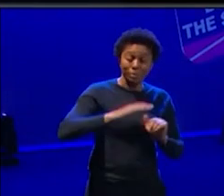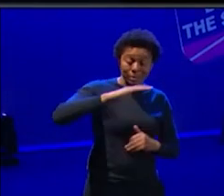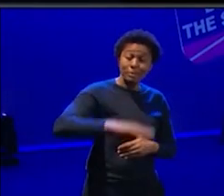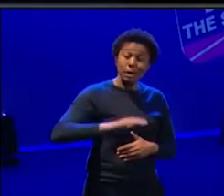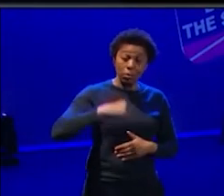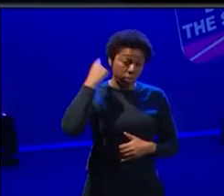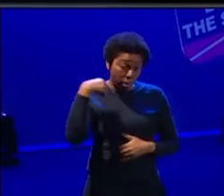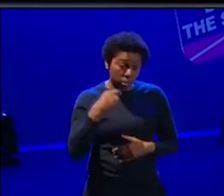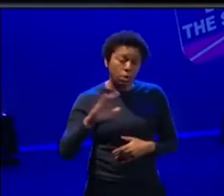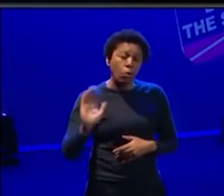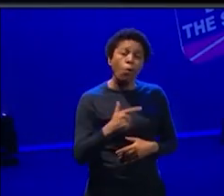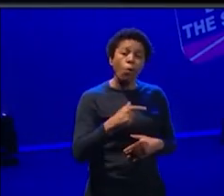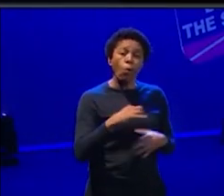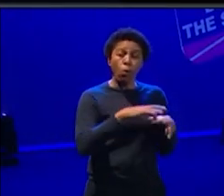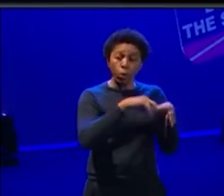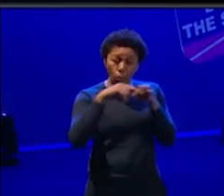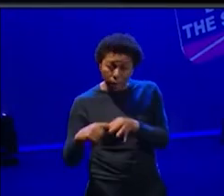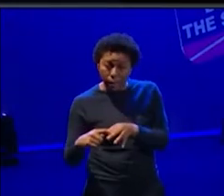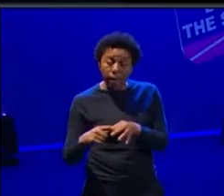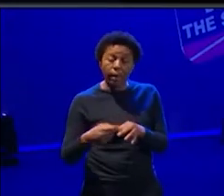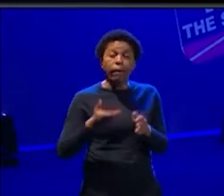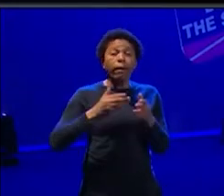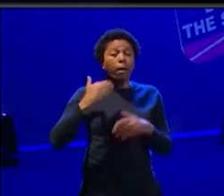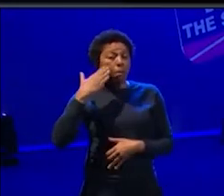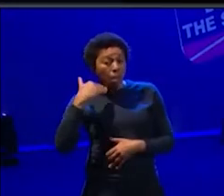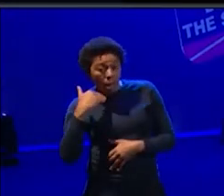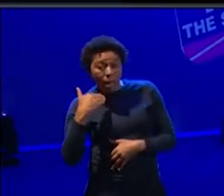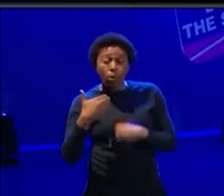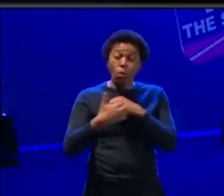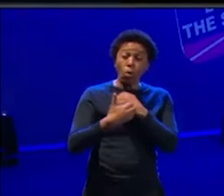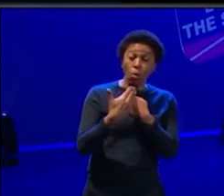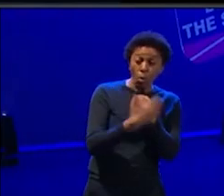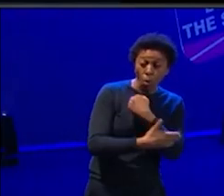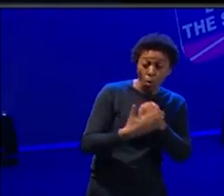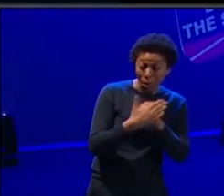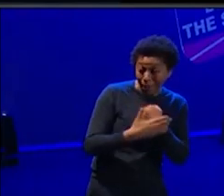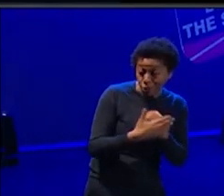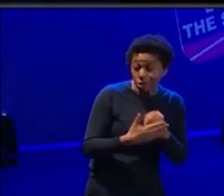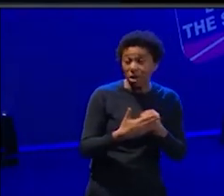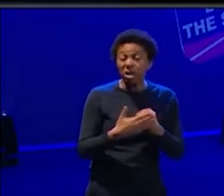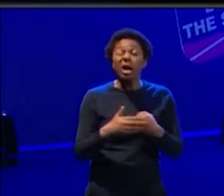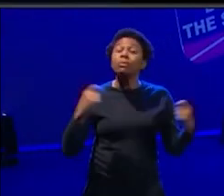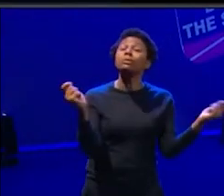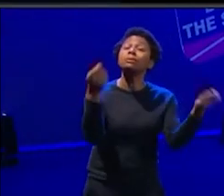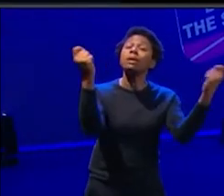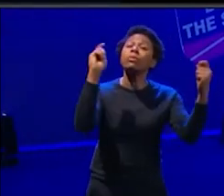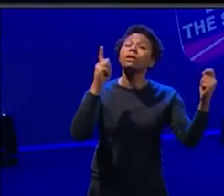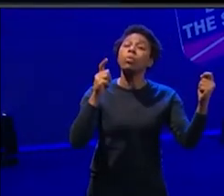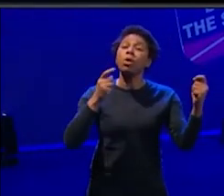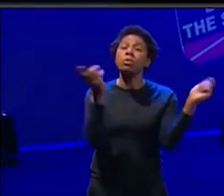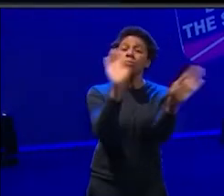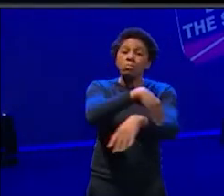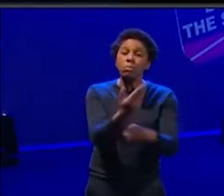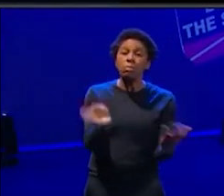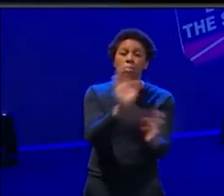were all queer from the global majority. And it's about the celebration of ball culture. Um, and it was a